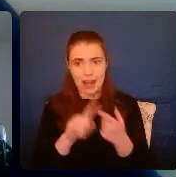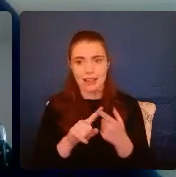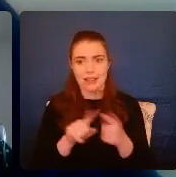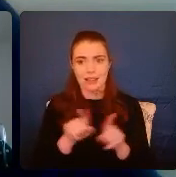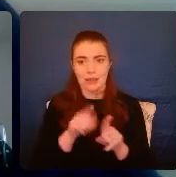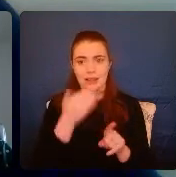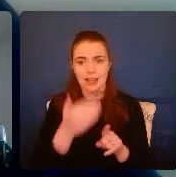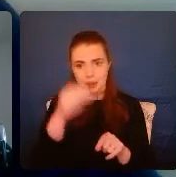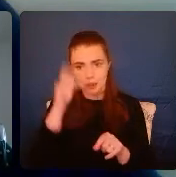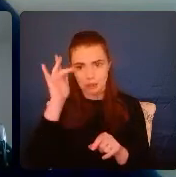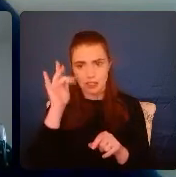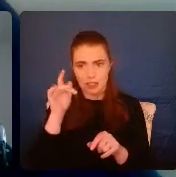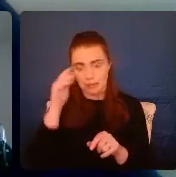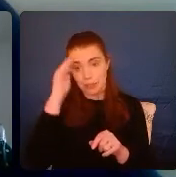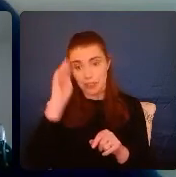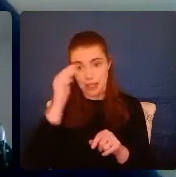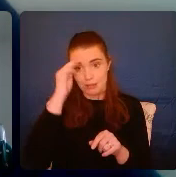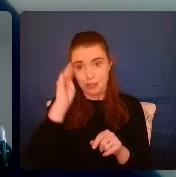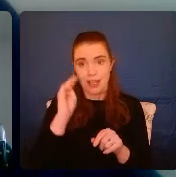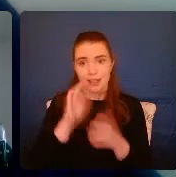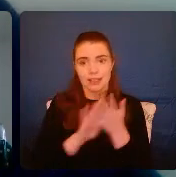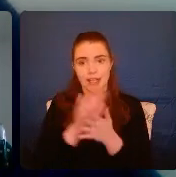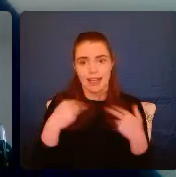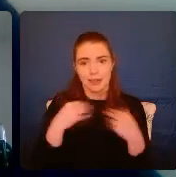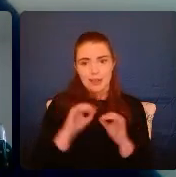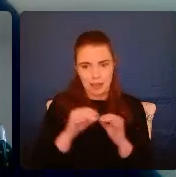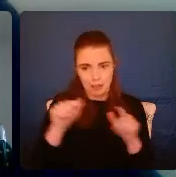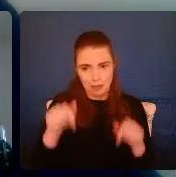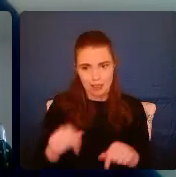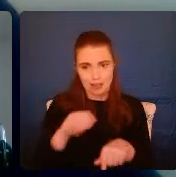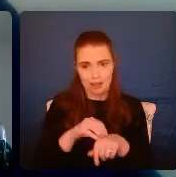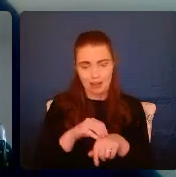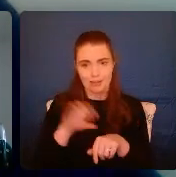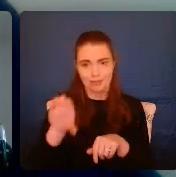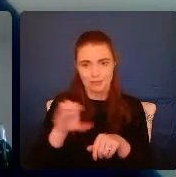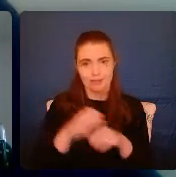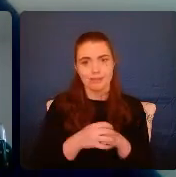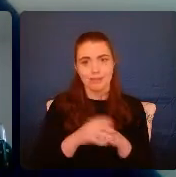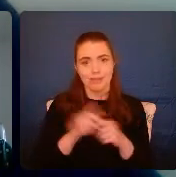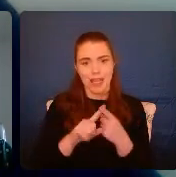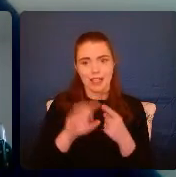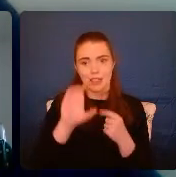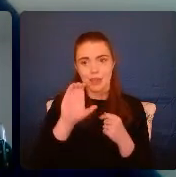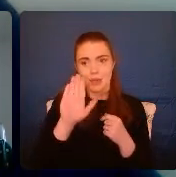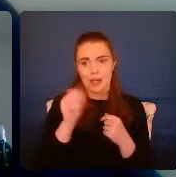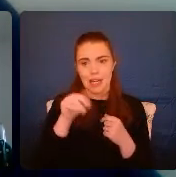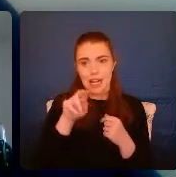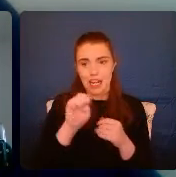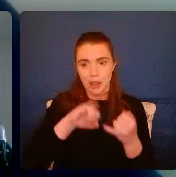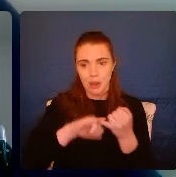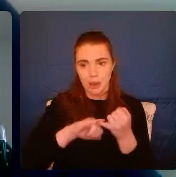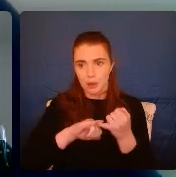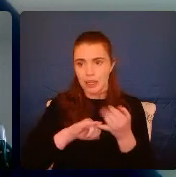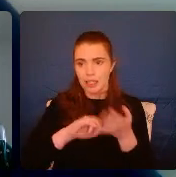sign language interpreter who's working hard there in the background. To Claire, who has worked on these webinars